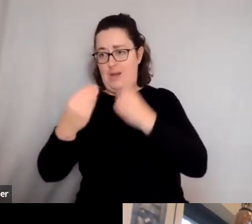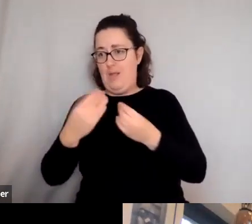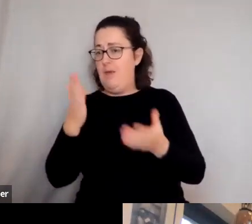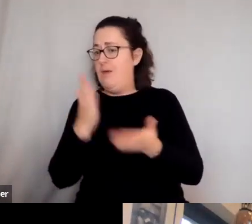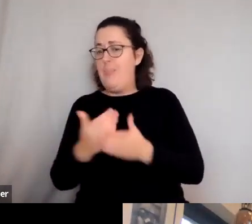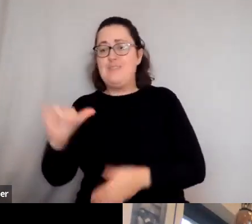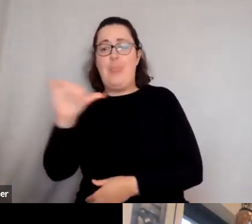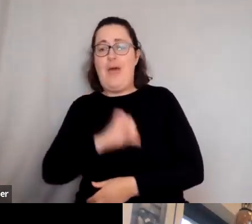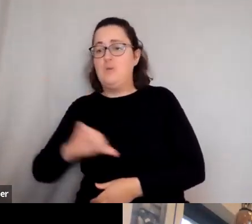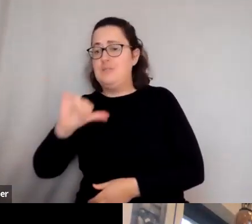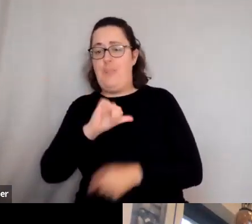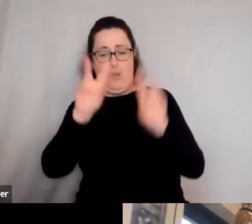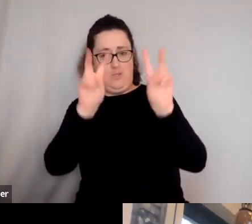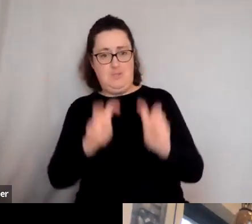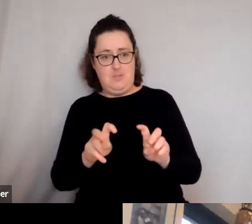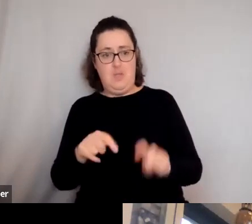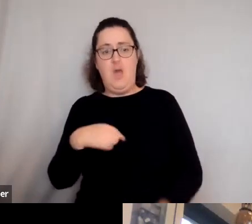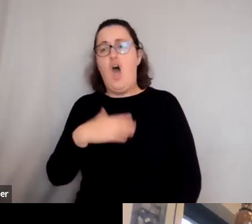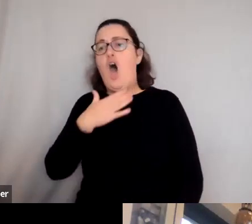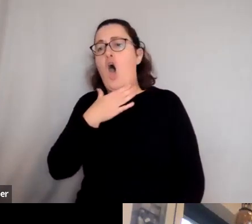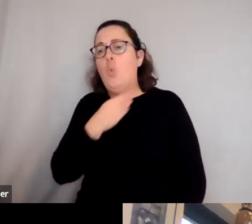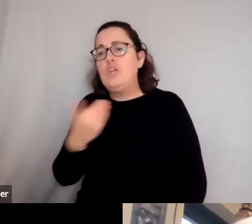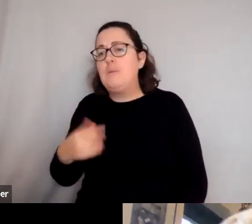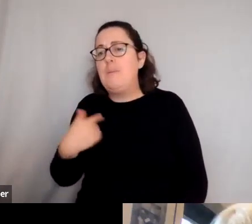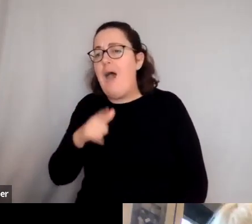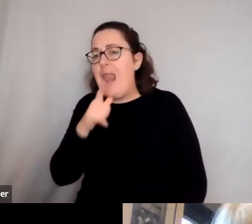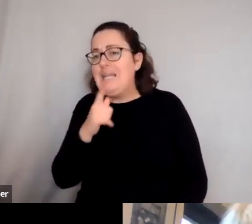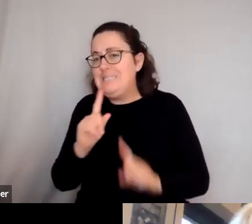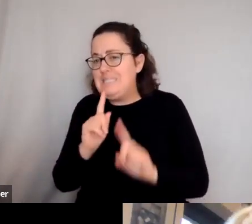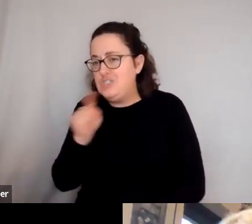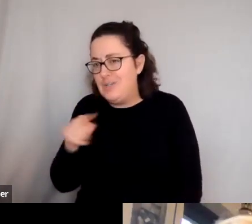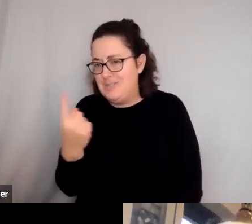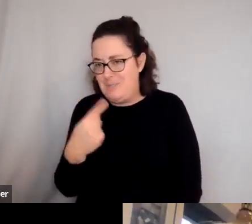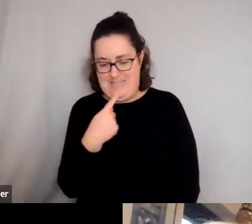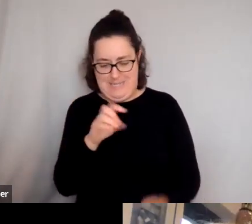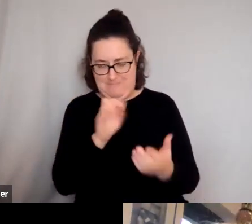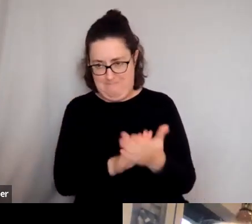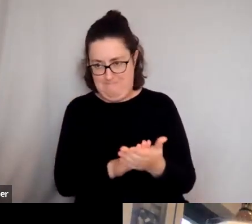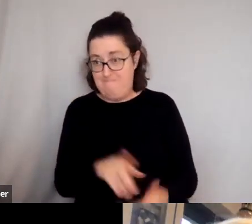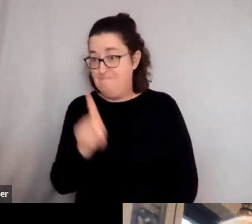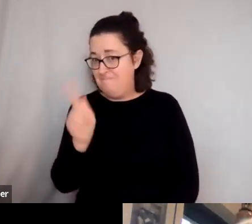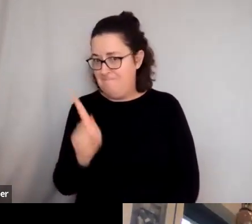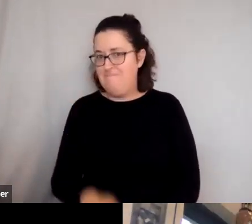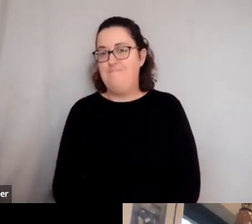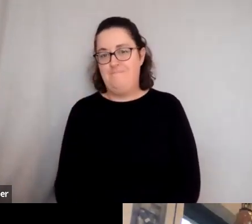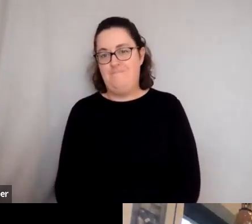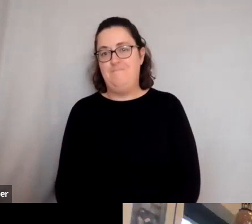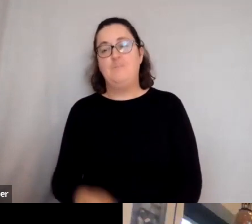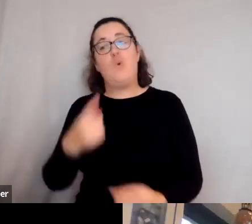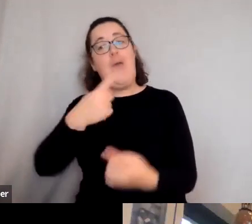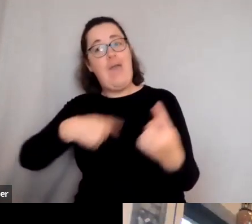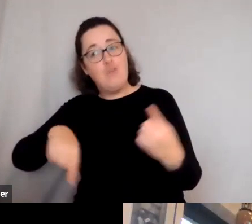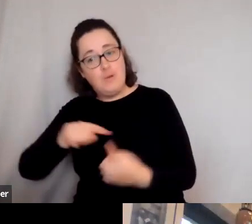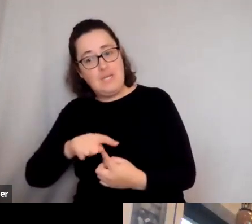lovely, I'm going to end with a quote, which I wish she'd been my Latin teacher. So, with that, everybody,